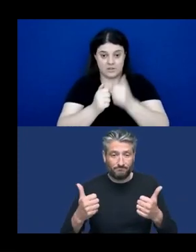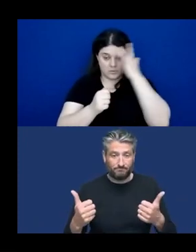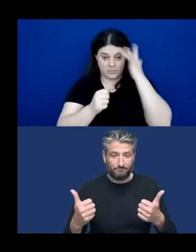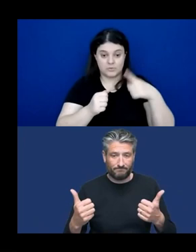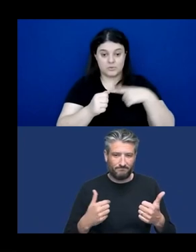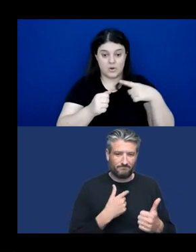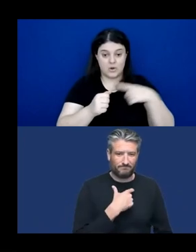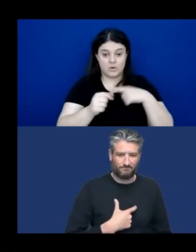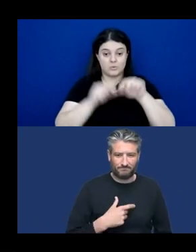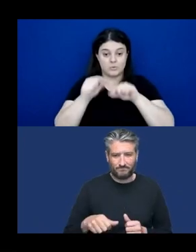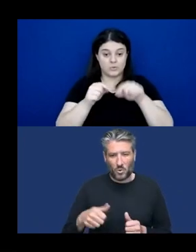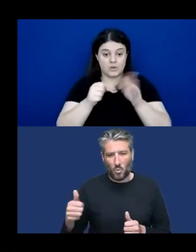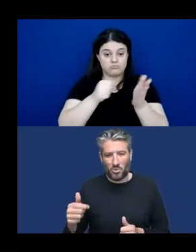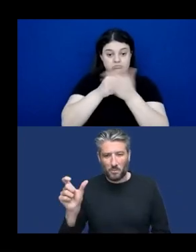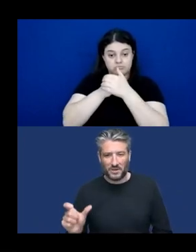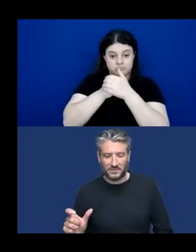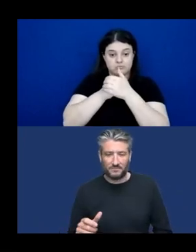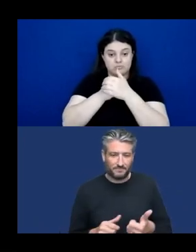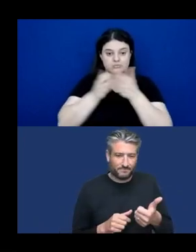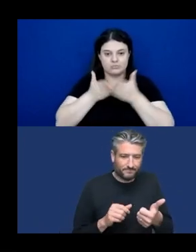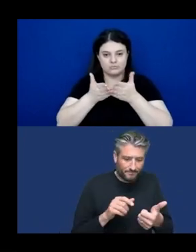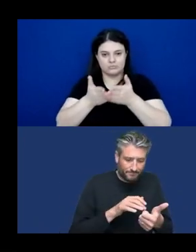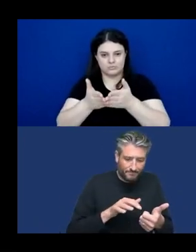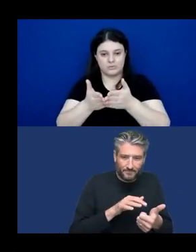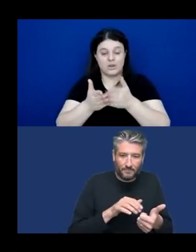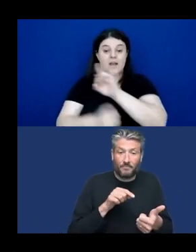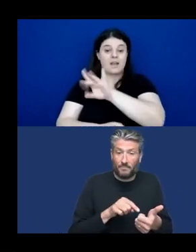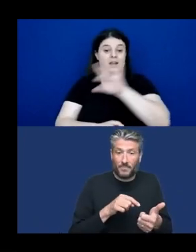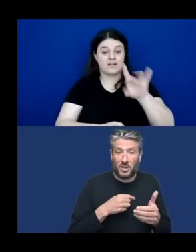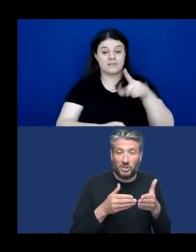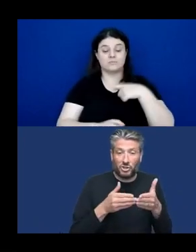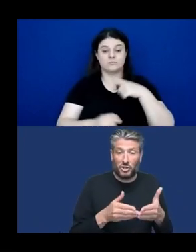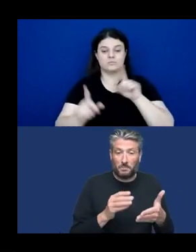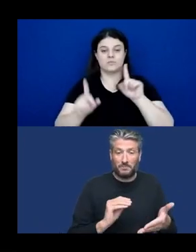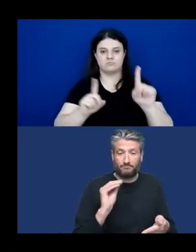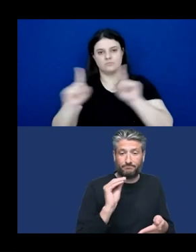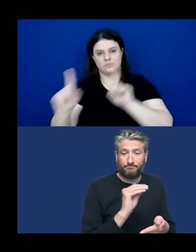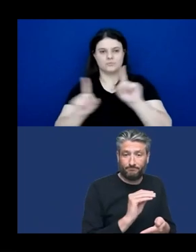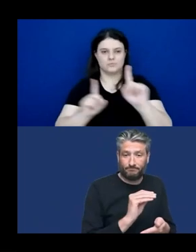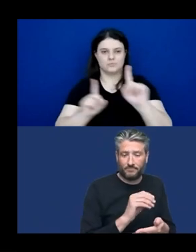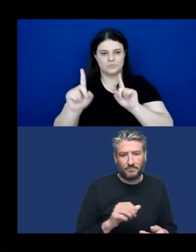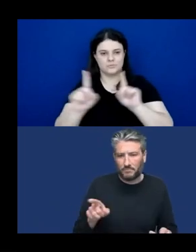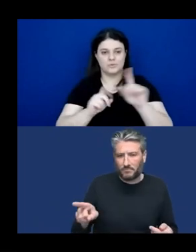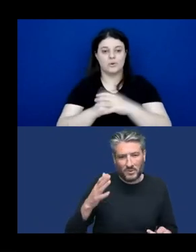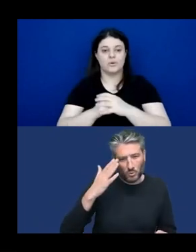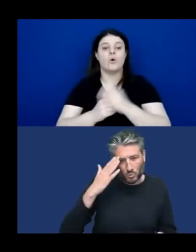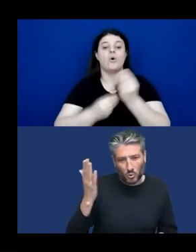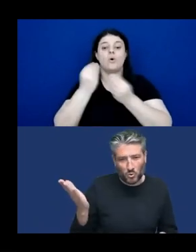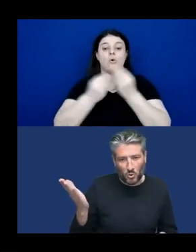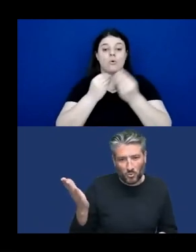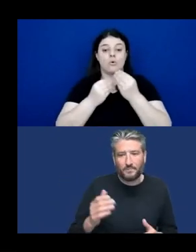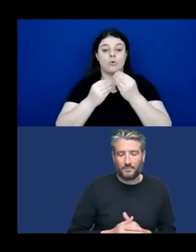a grid. Then each player takes turns guessing where their opponent hid their ships by attacking a square.